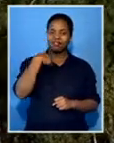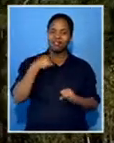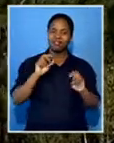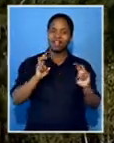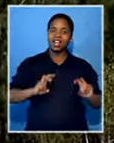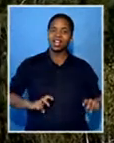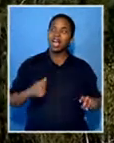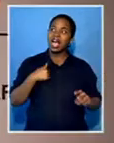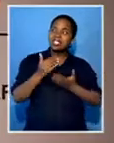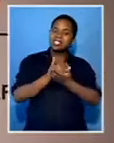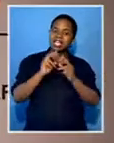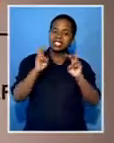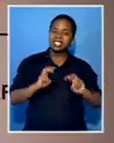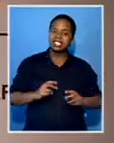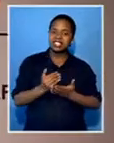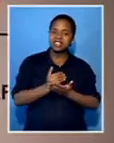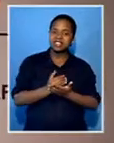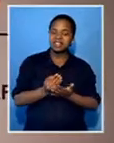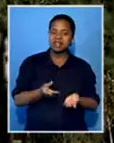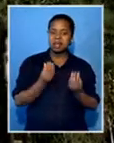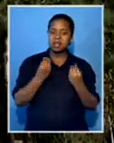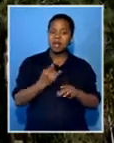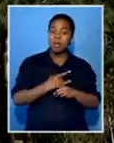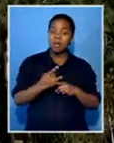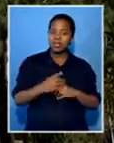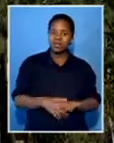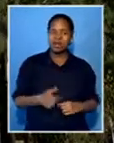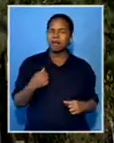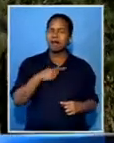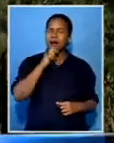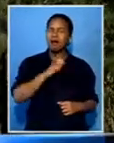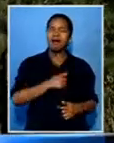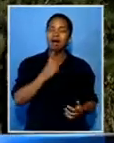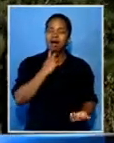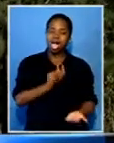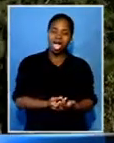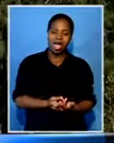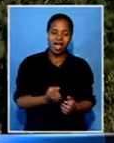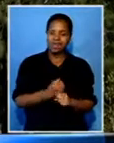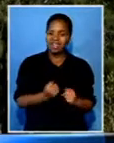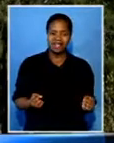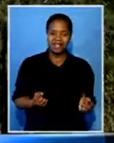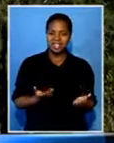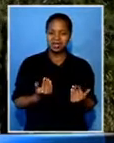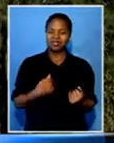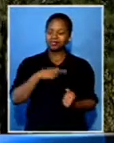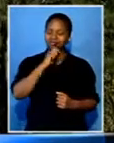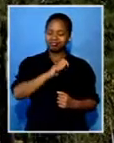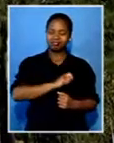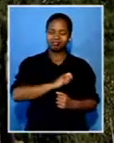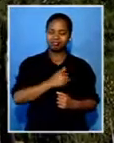International Young Scientist Award. I was very surprised. I really didn't expect it. But I'm extremely honored and